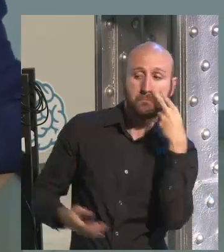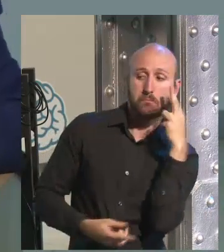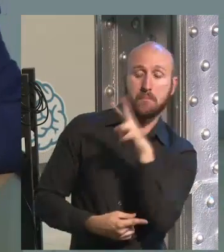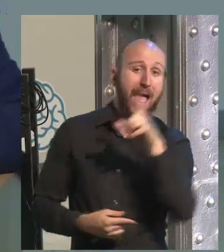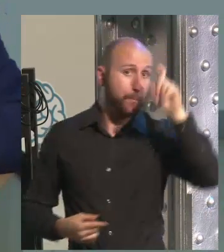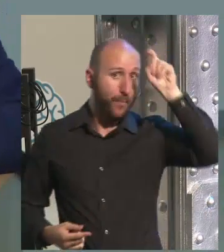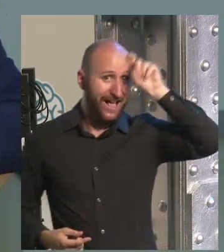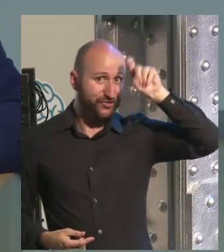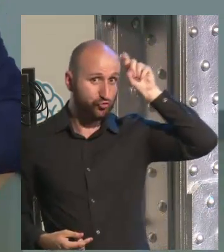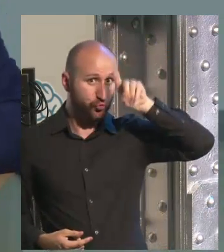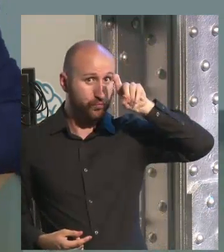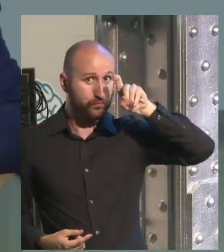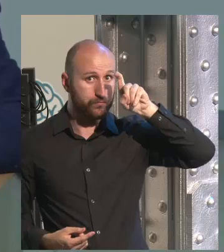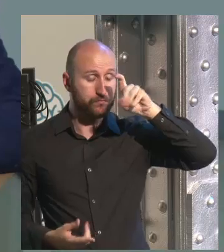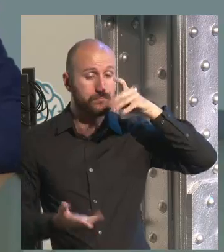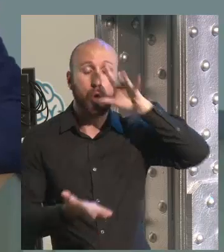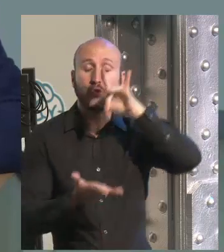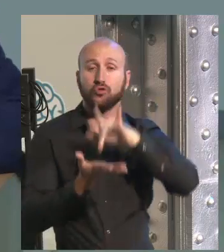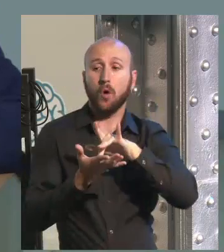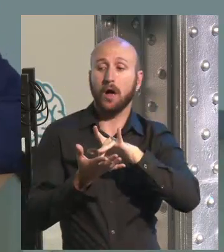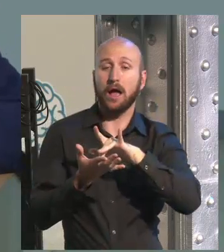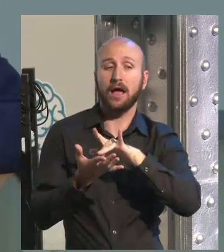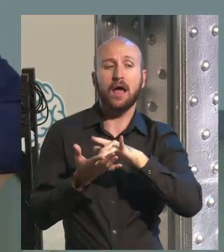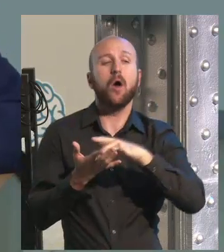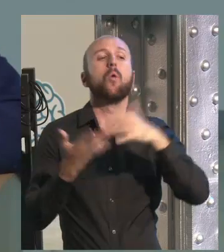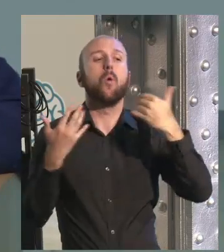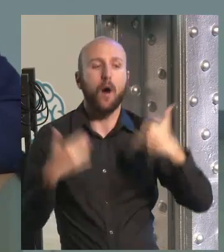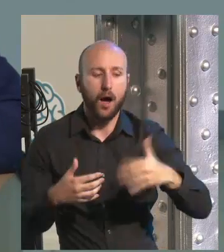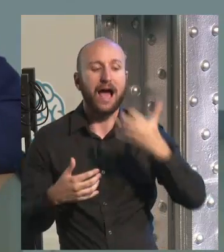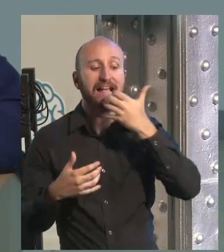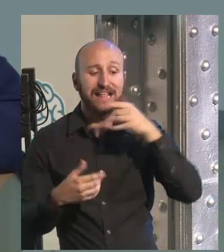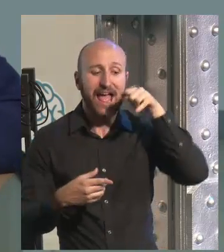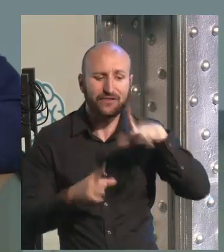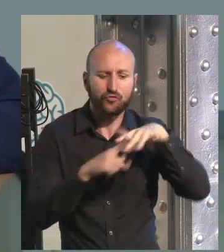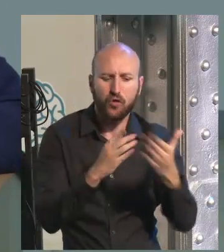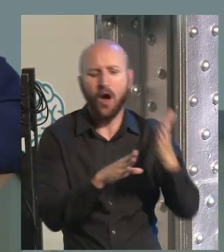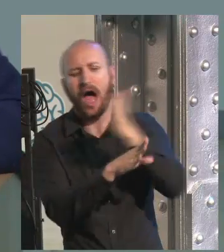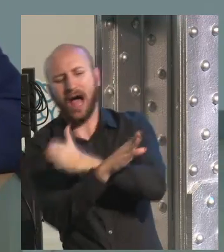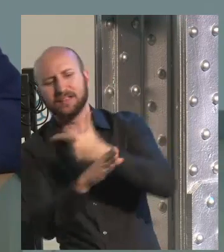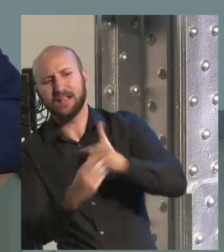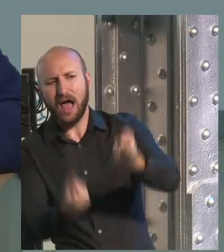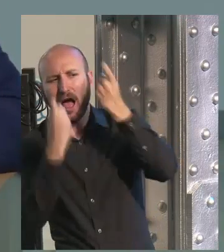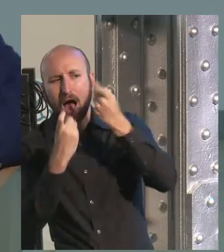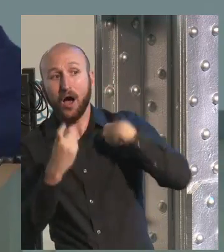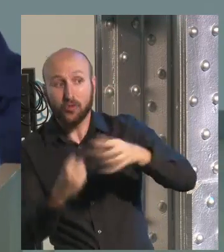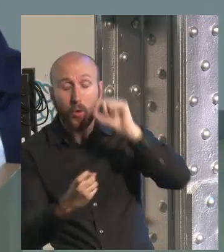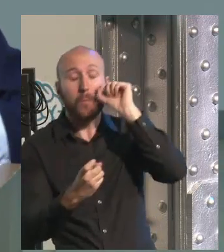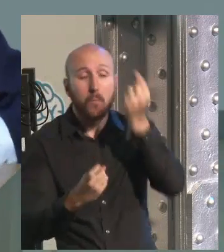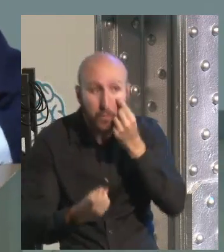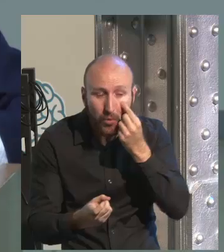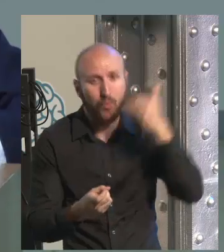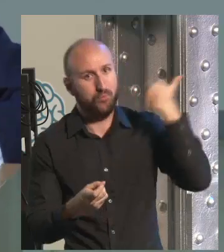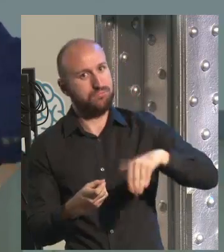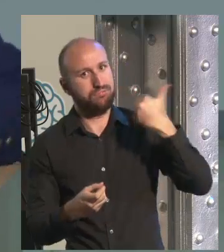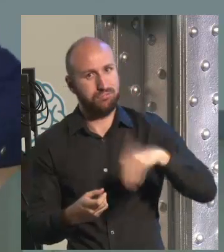And for example, if you could see the single question or the single exclamation of a